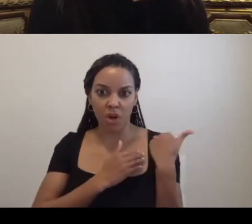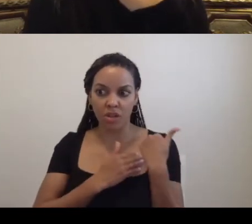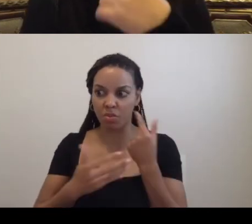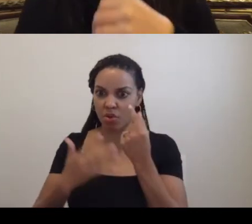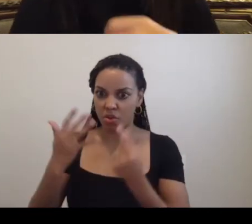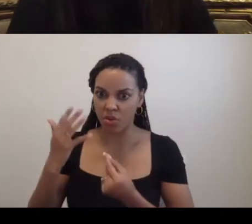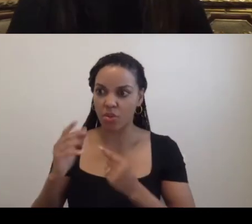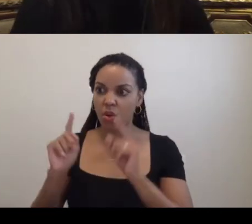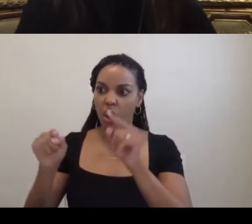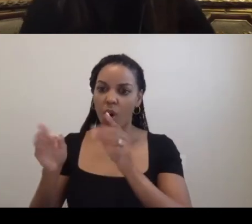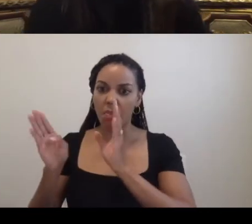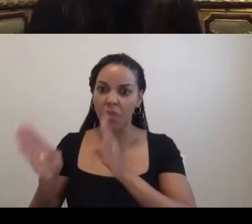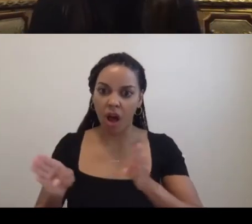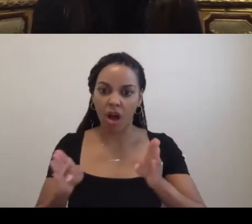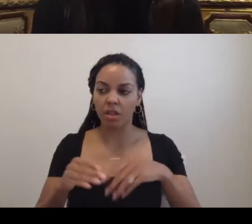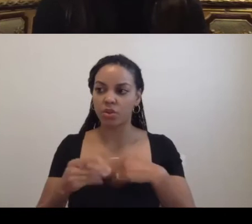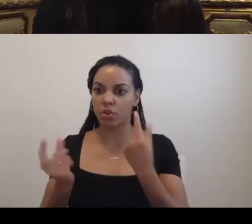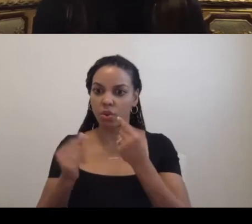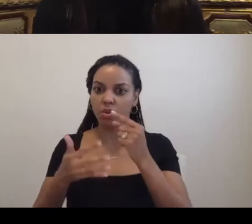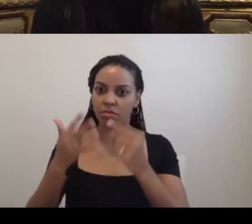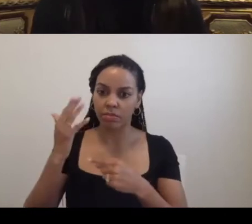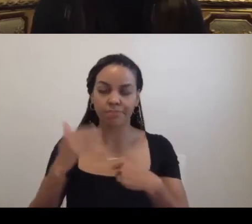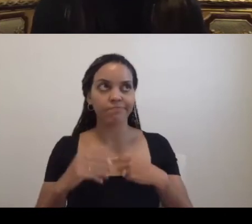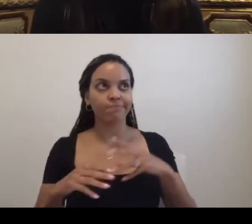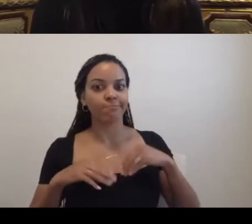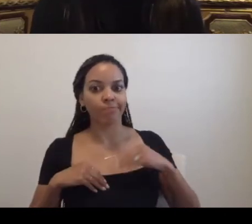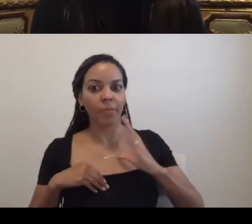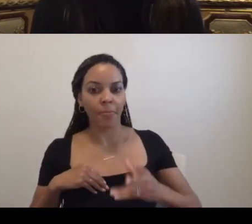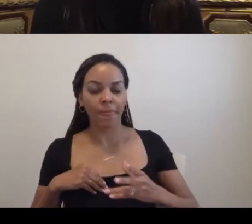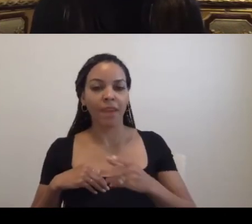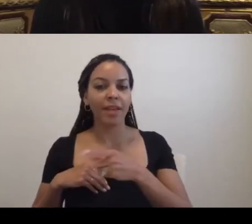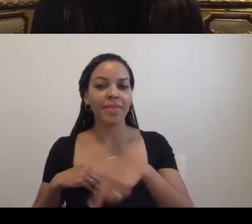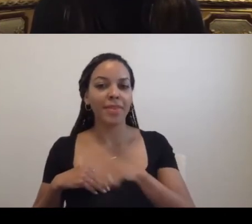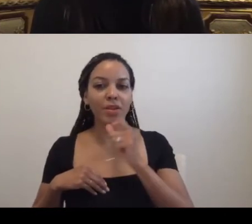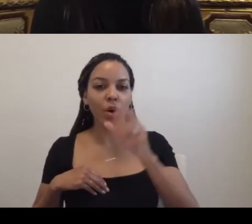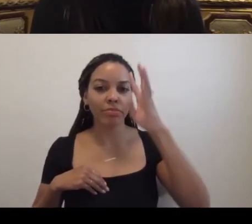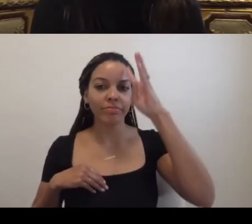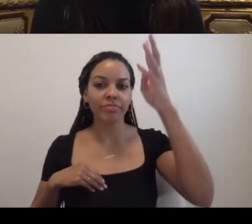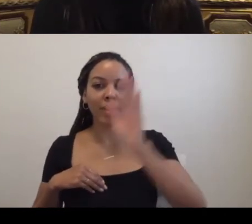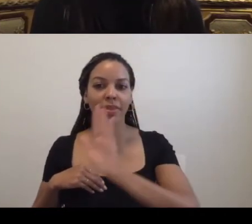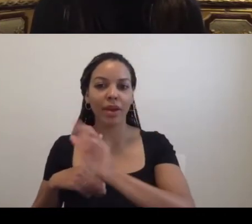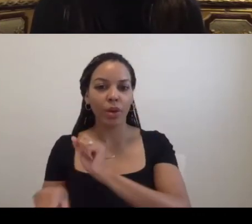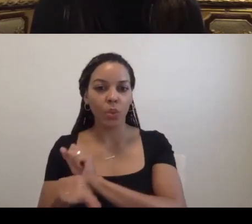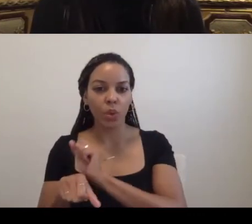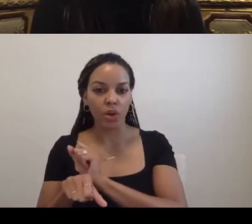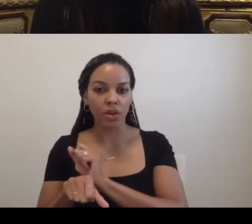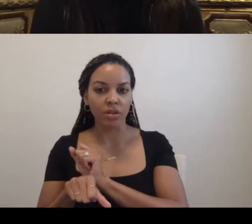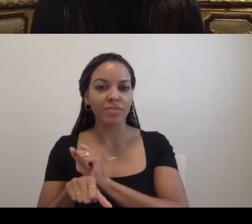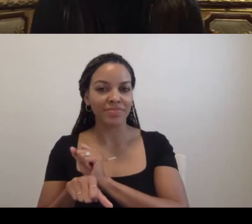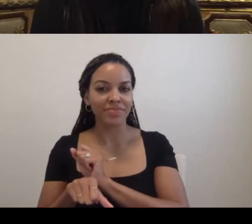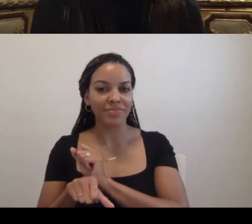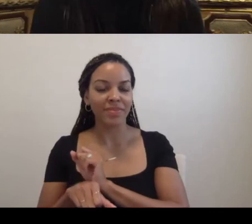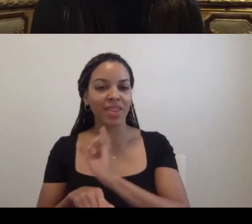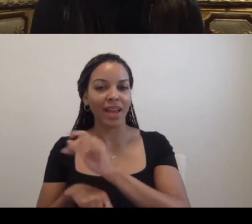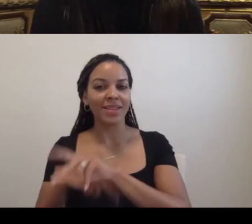this many blocks, this many, this and that. They don't just make up their own work. They're told what to do. That's how